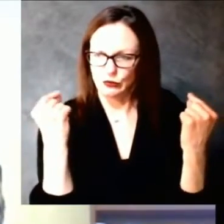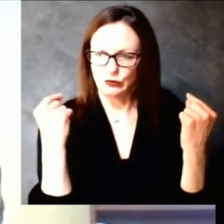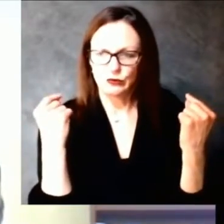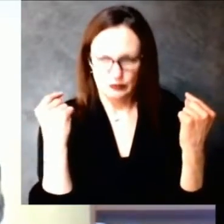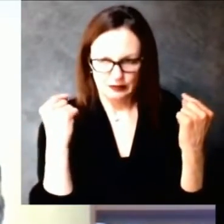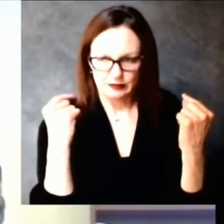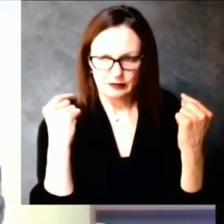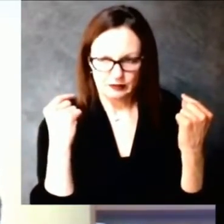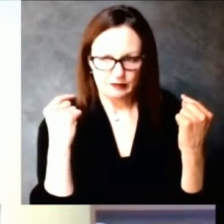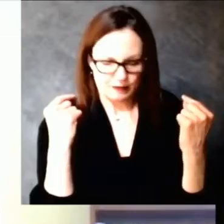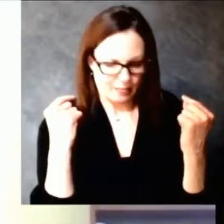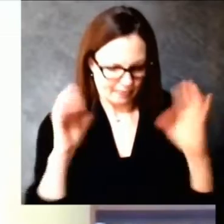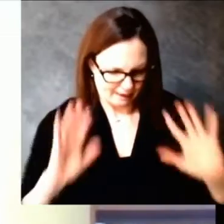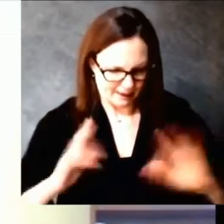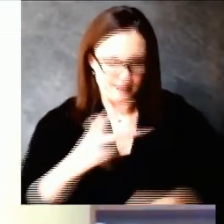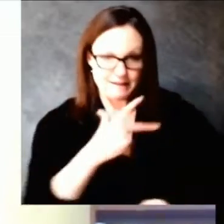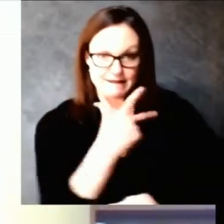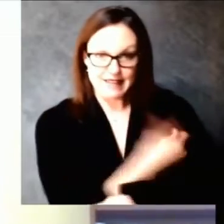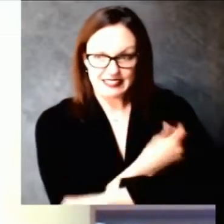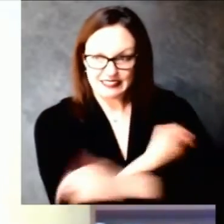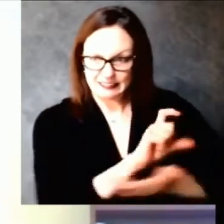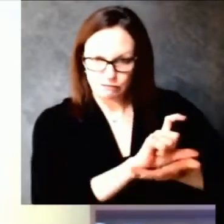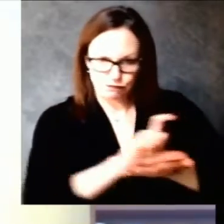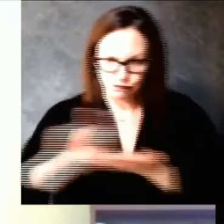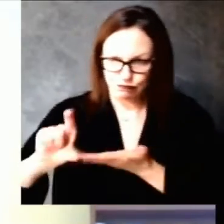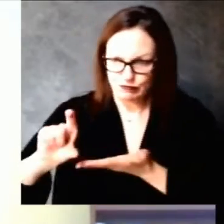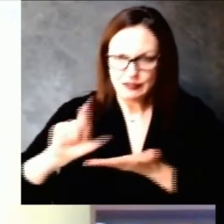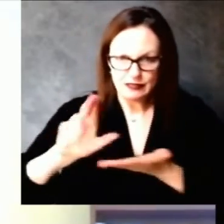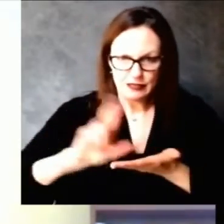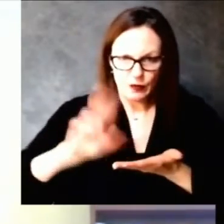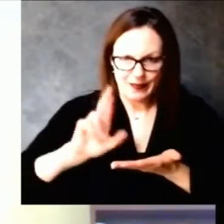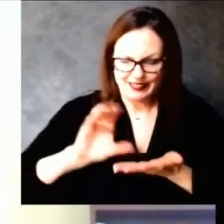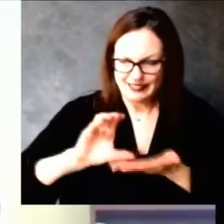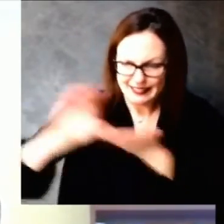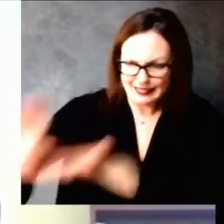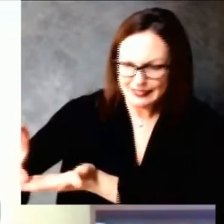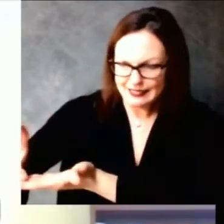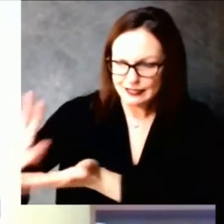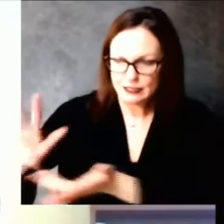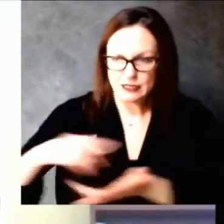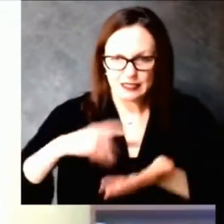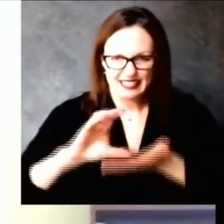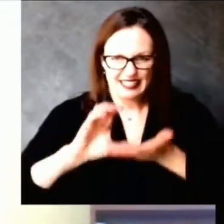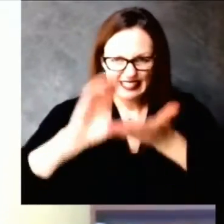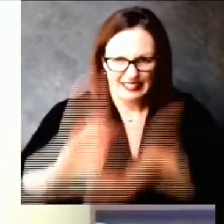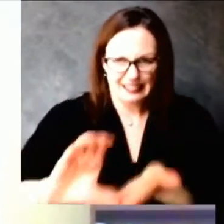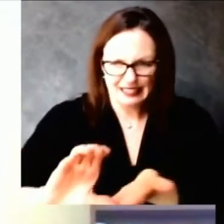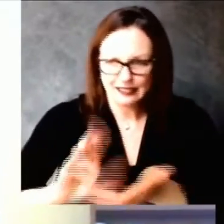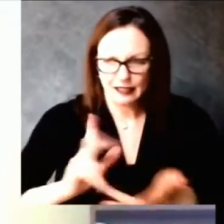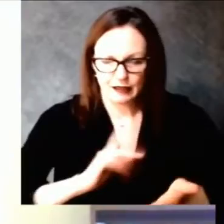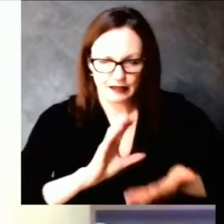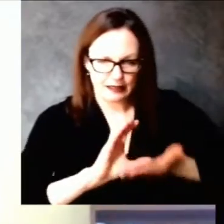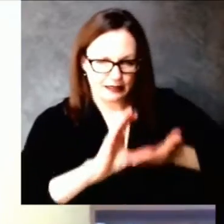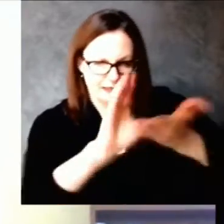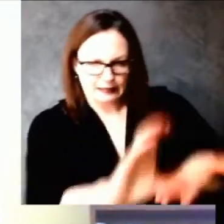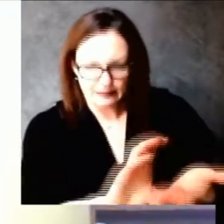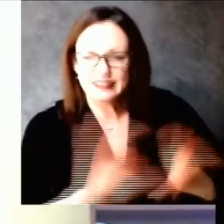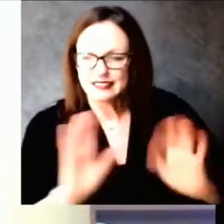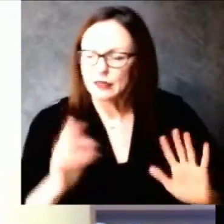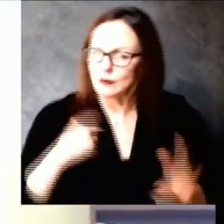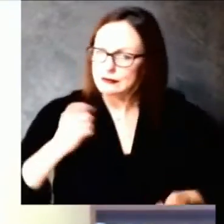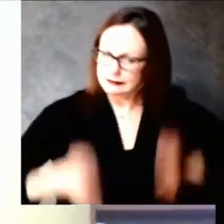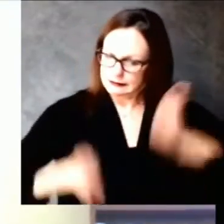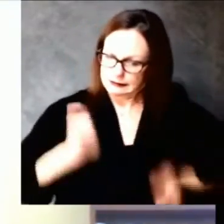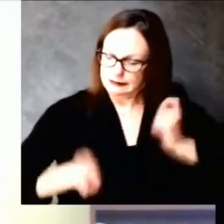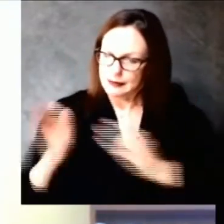why we have prioritized federally qualified health centers and free clinics and tribal clinics and